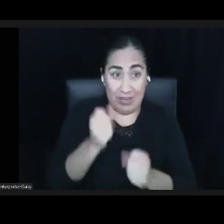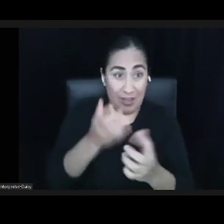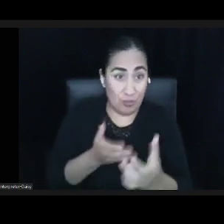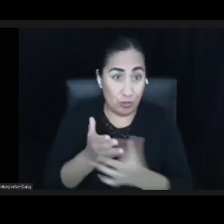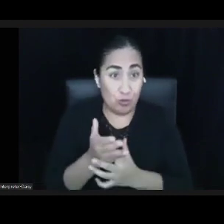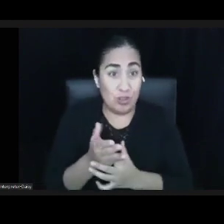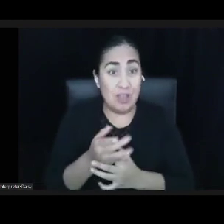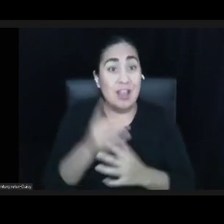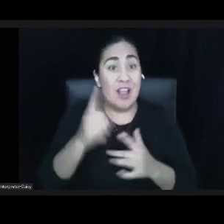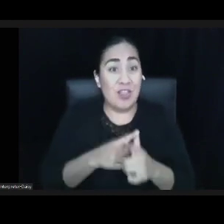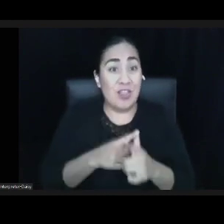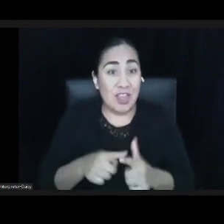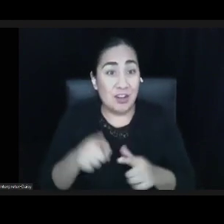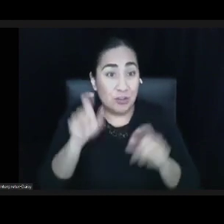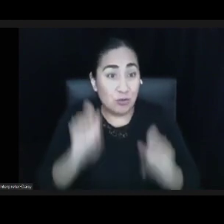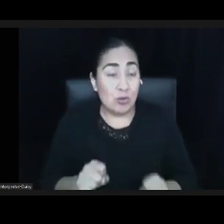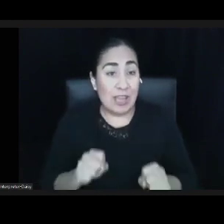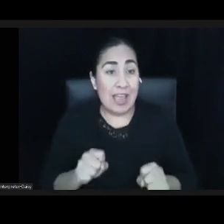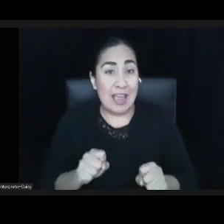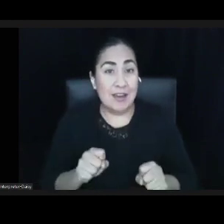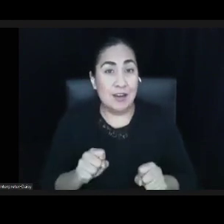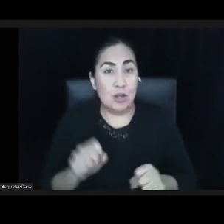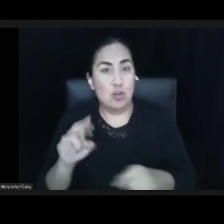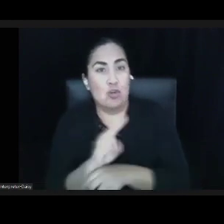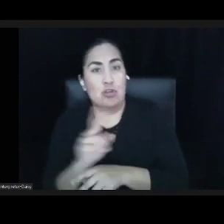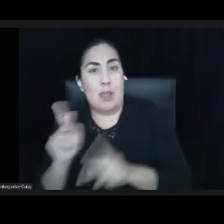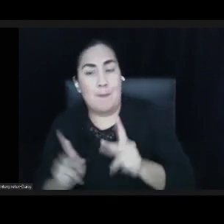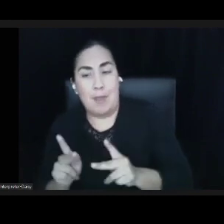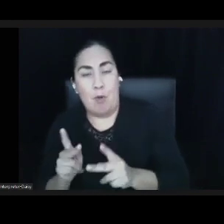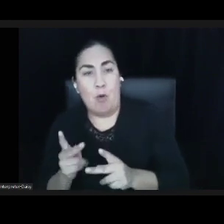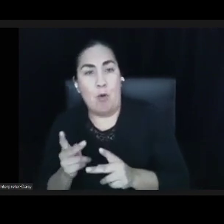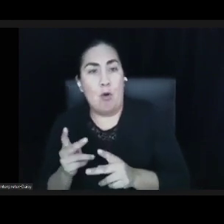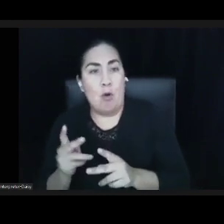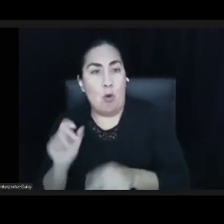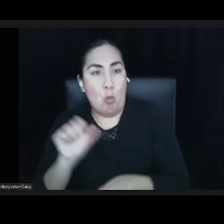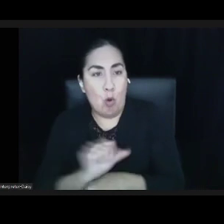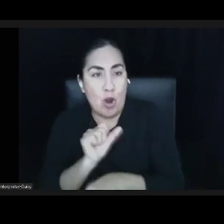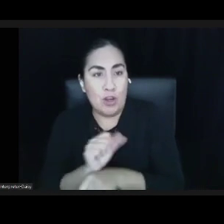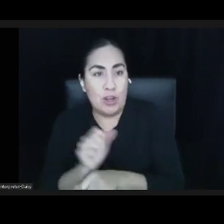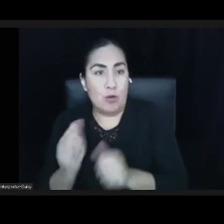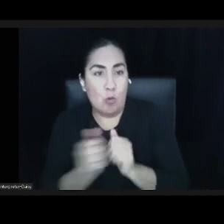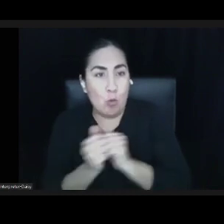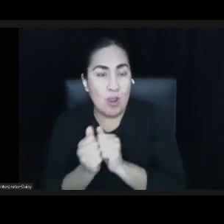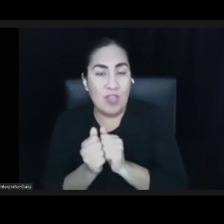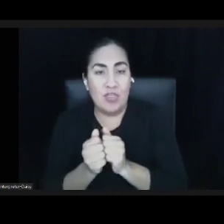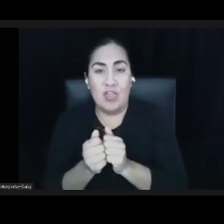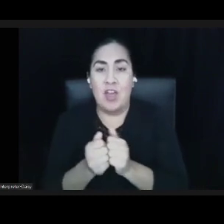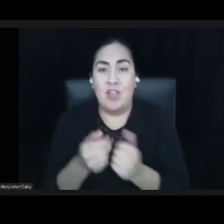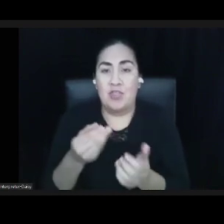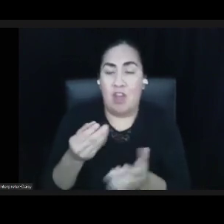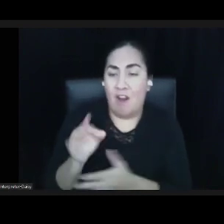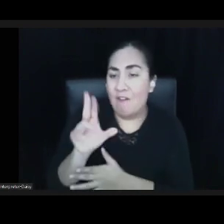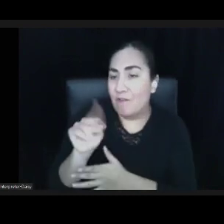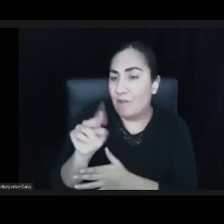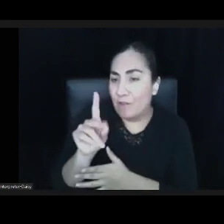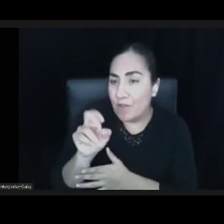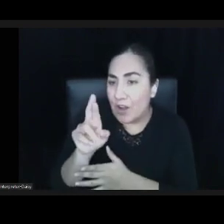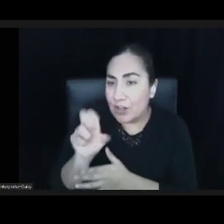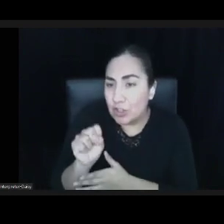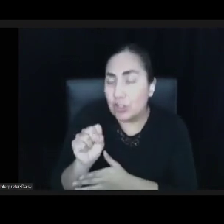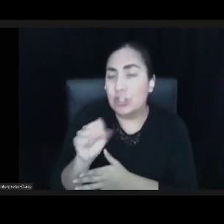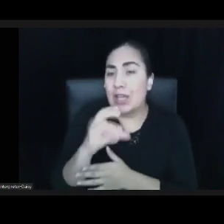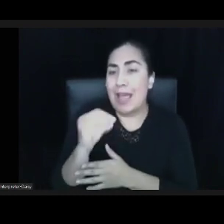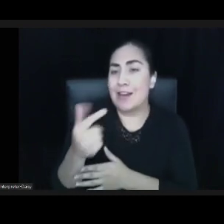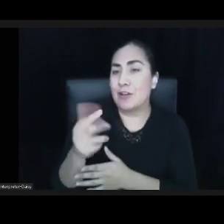with other people, which is this other idea around working with other funders and working with other grantees to try to work collectively, that once